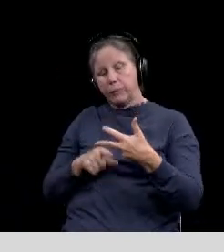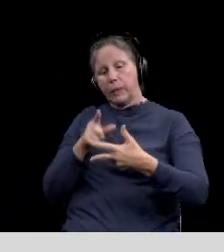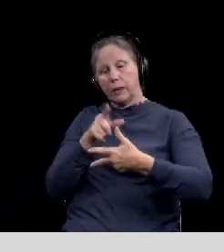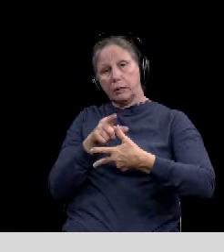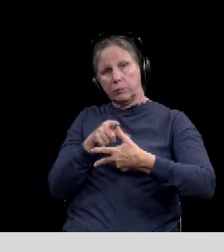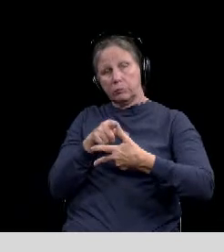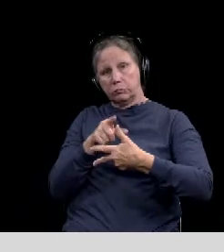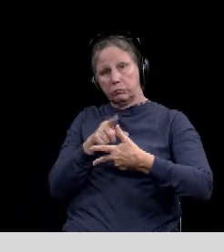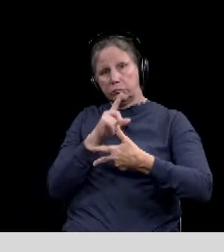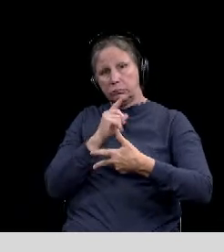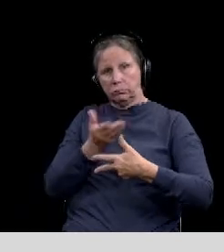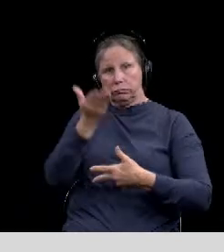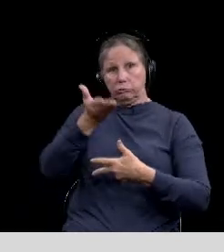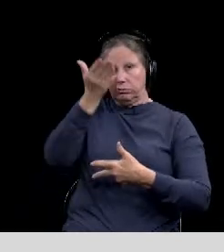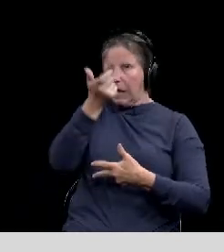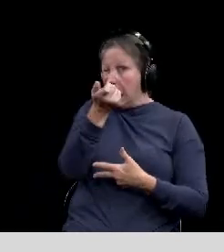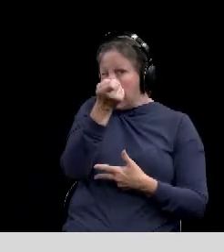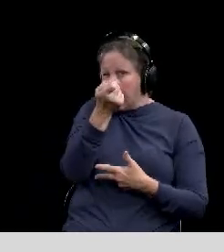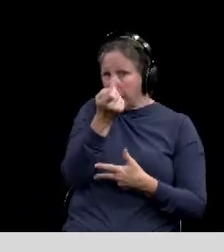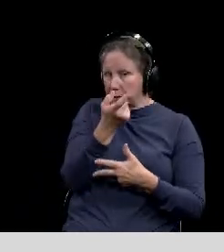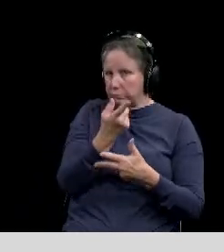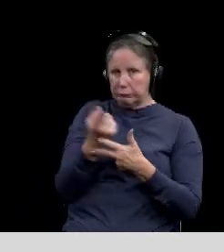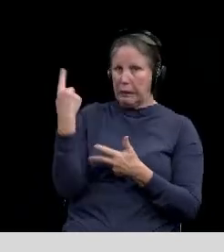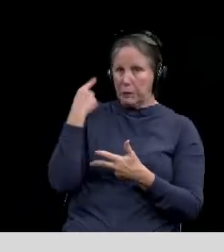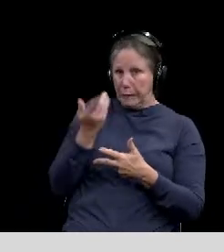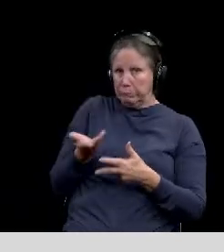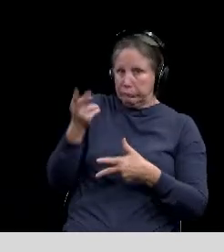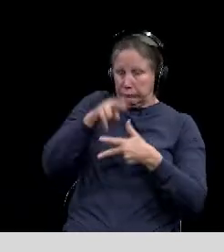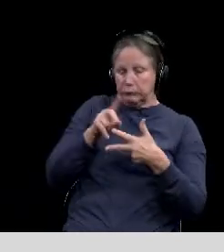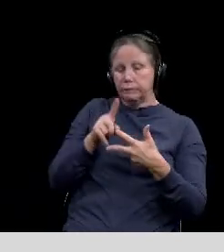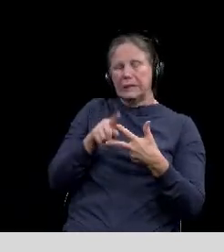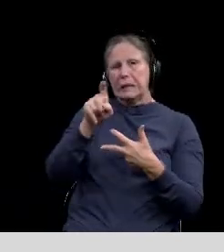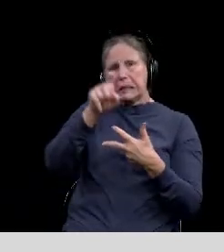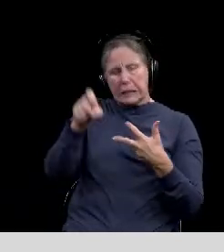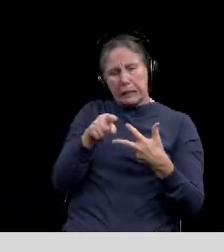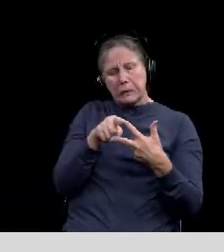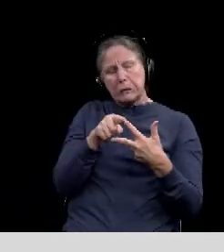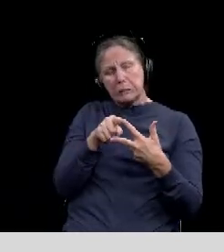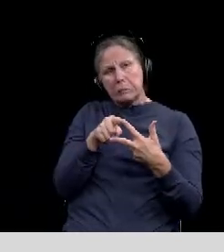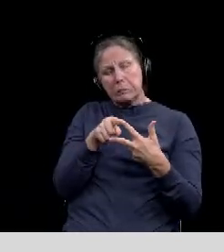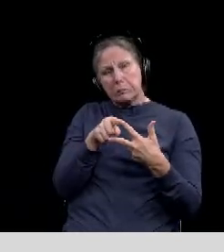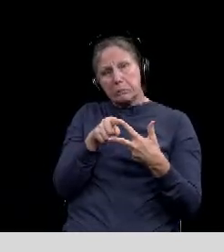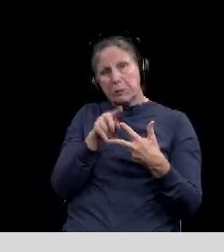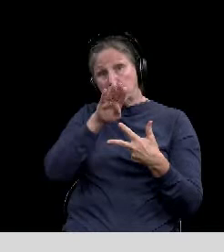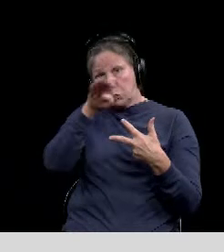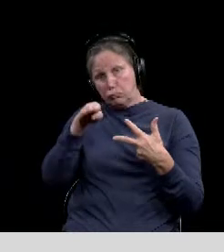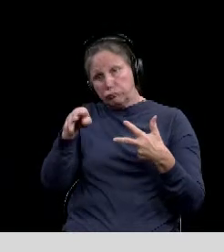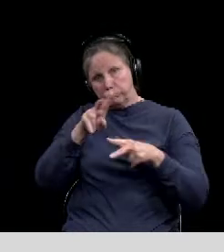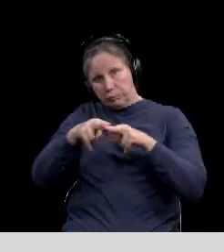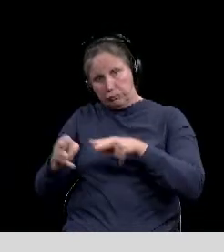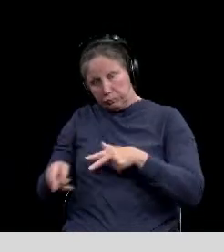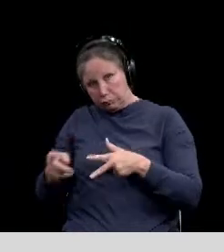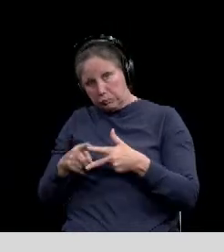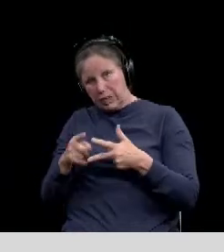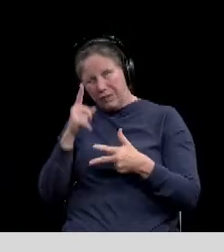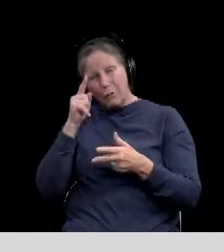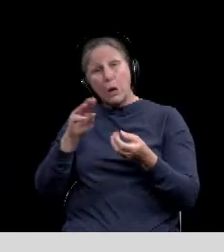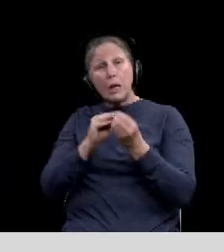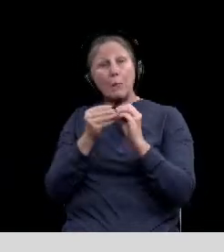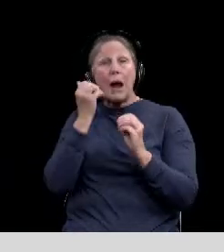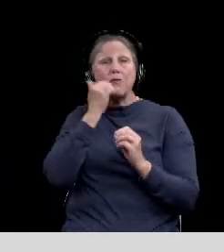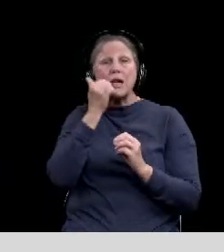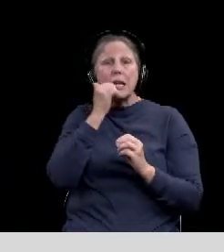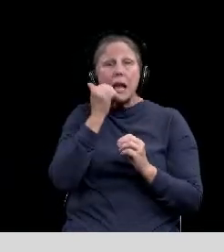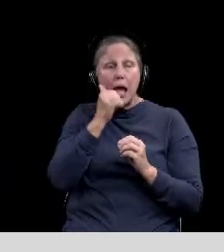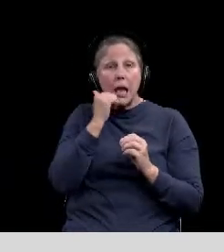is upticking just a little bit from last week. Texas is going down some as far as cases per day per